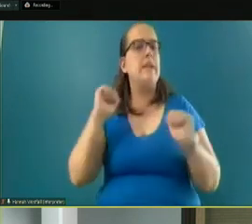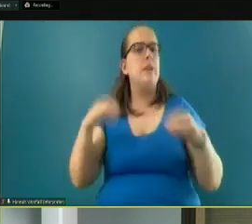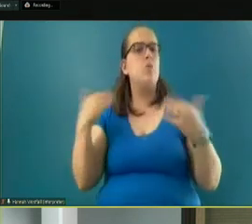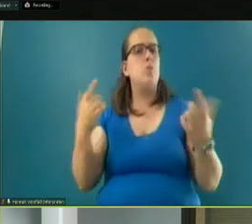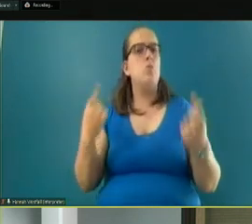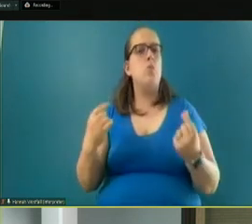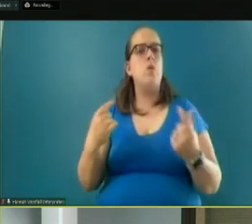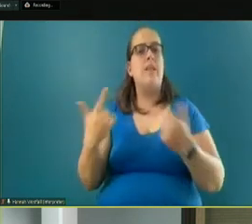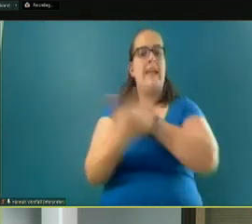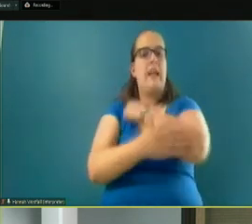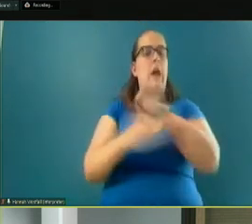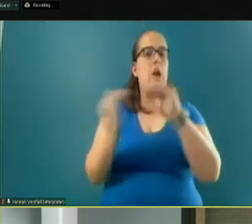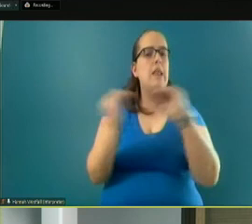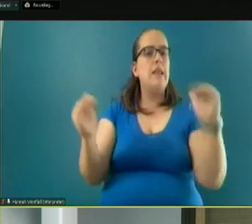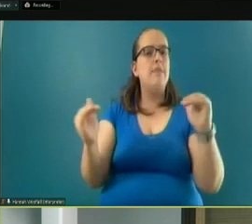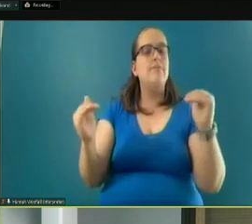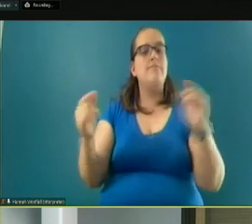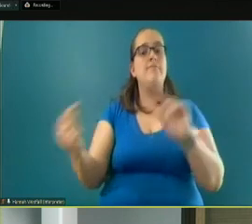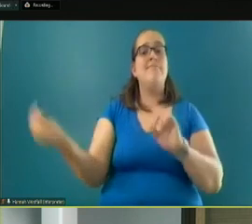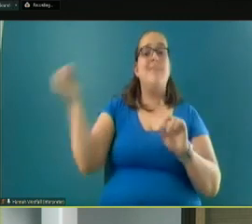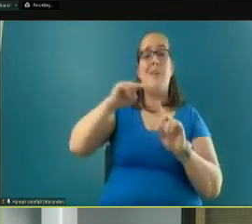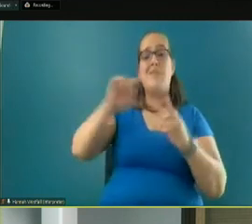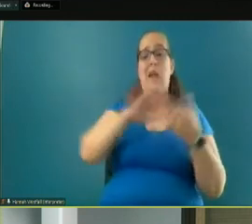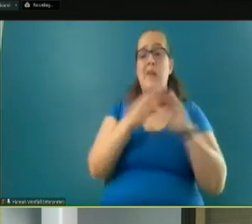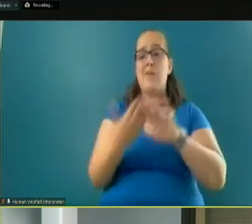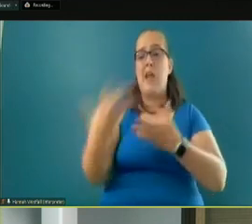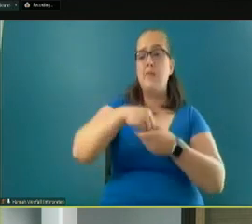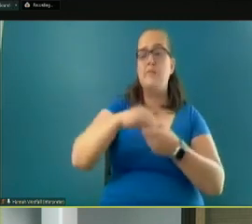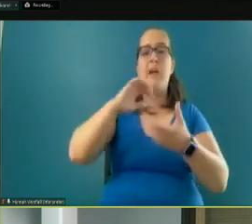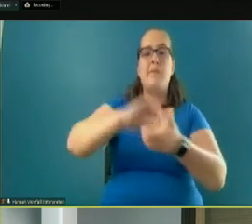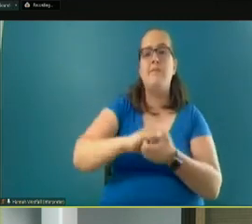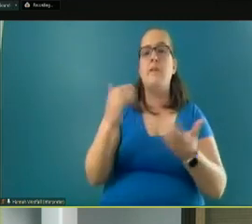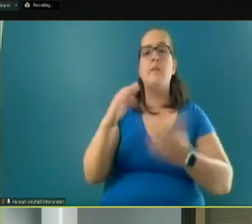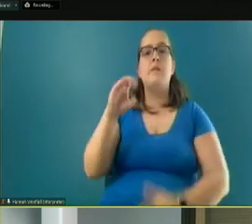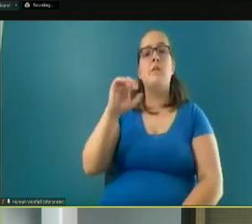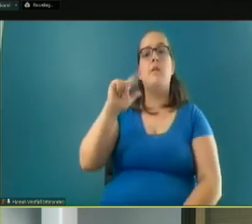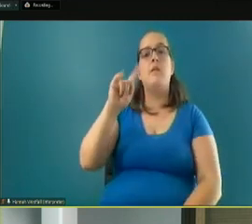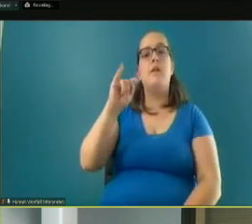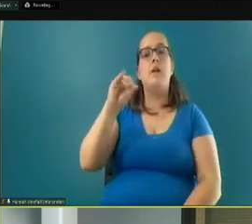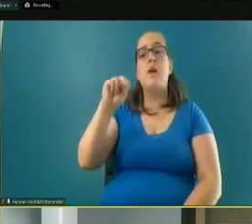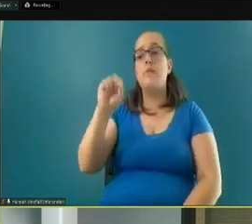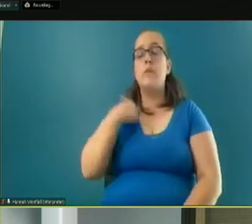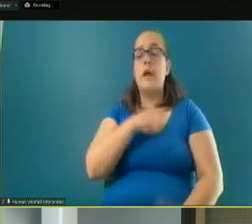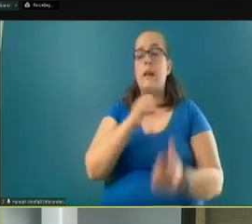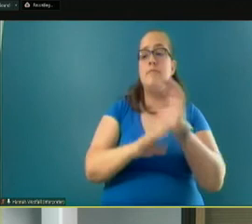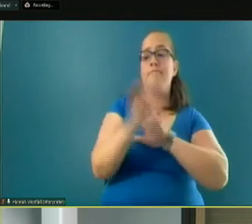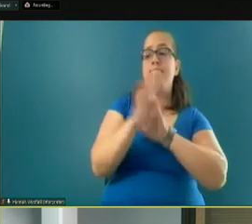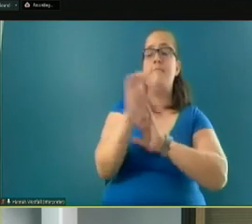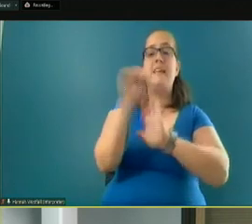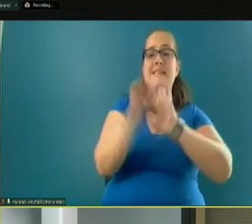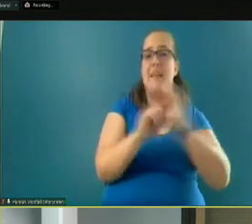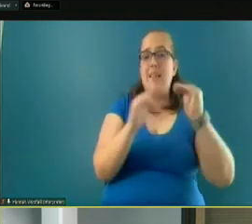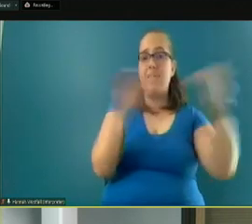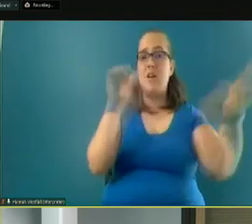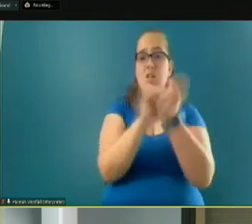the county level, going back to the community engagement and partnerships? What coalitions do we need to build at the state level to then change state laws to